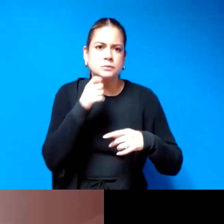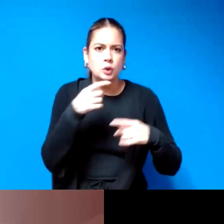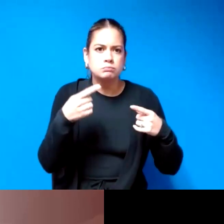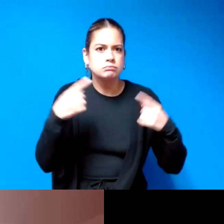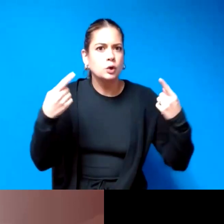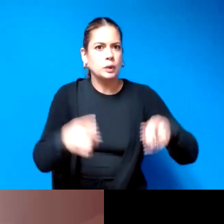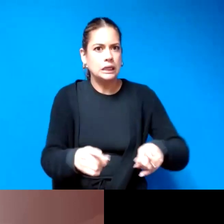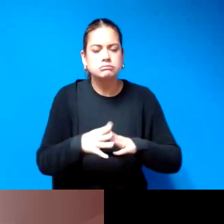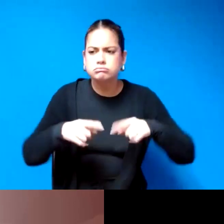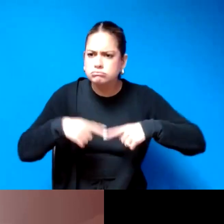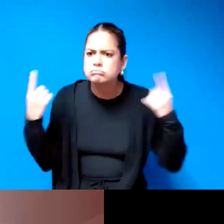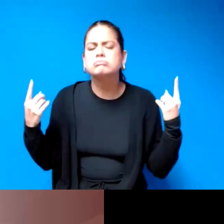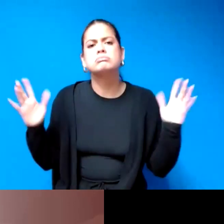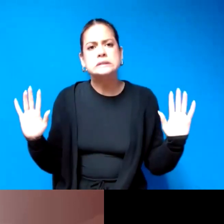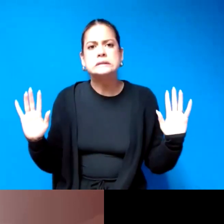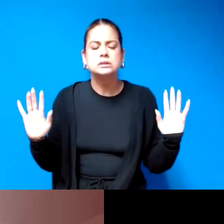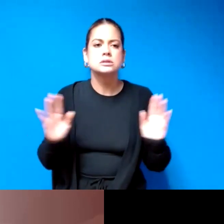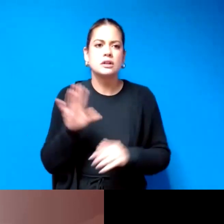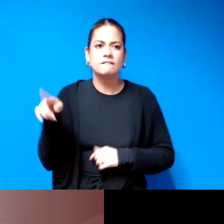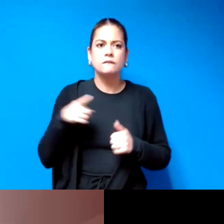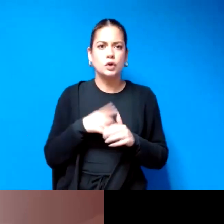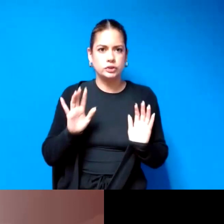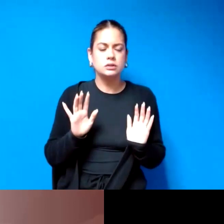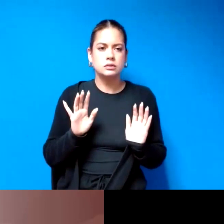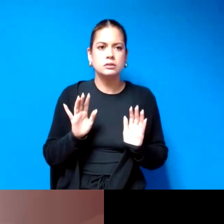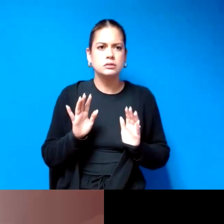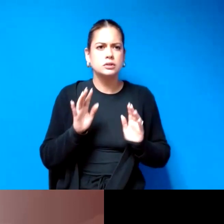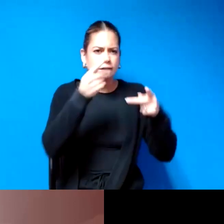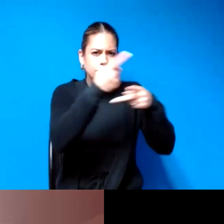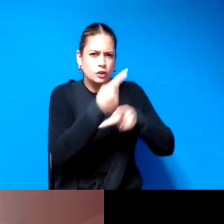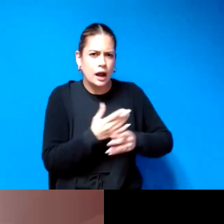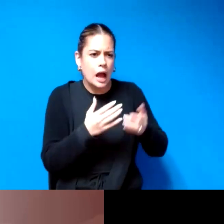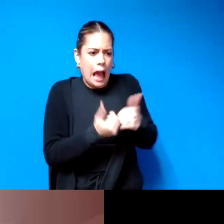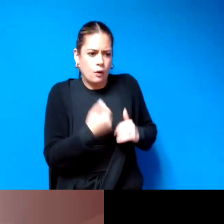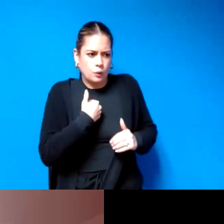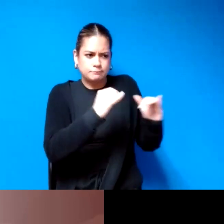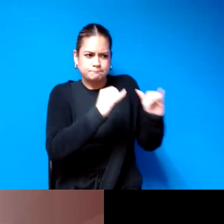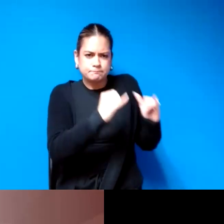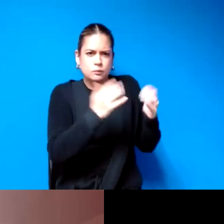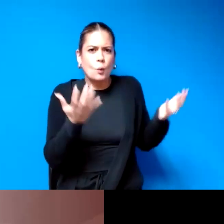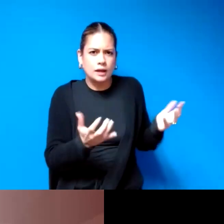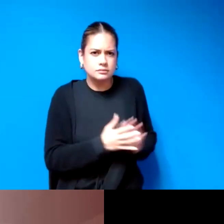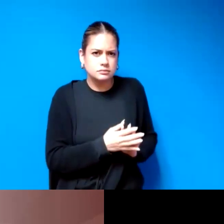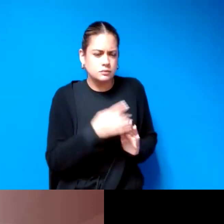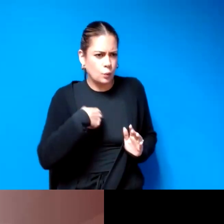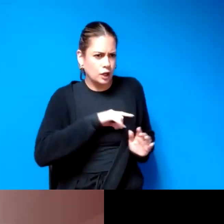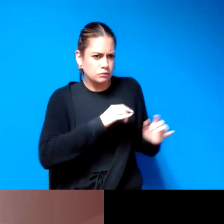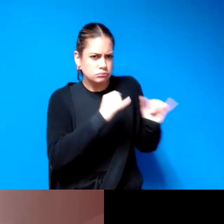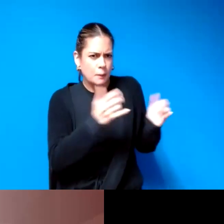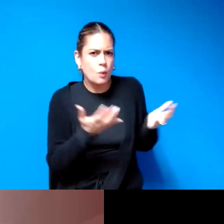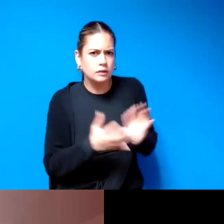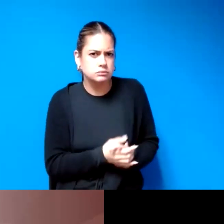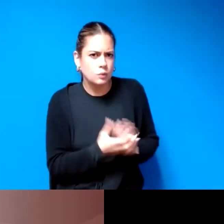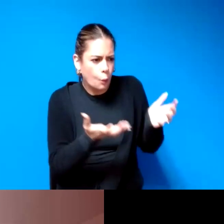um that first of all it's important to find out the commonalities so what is in common between what